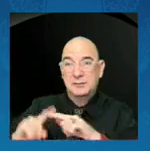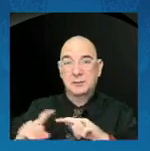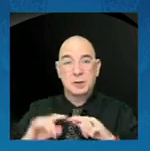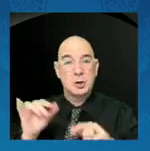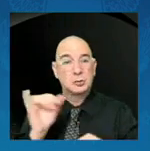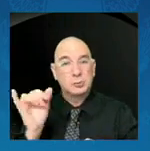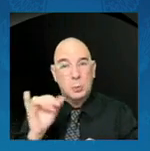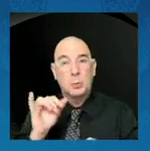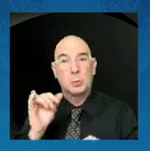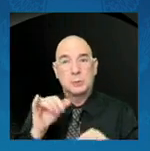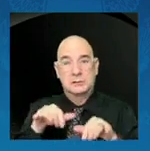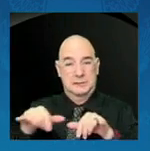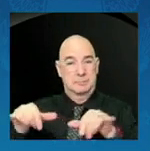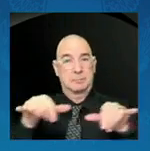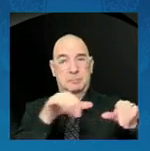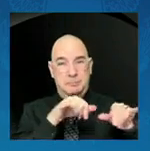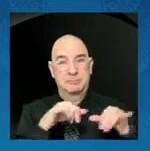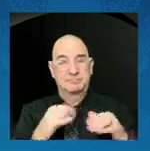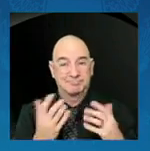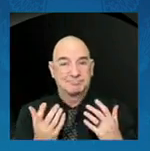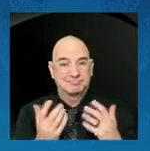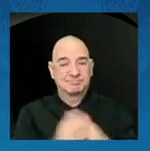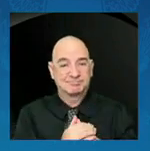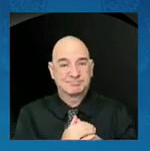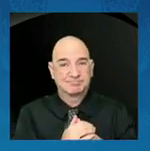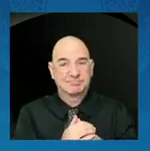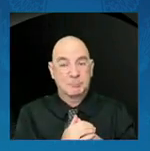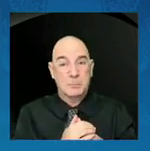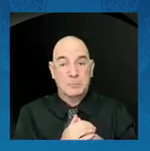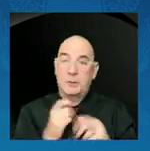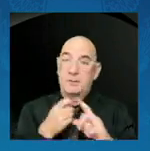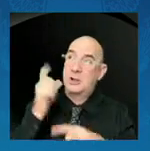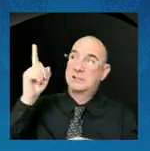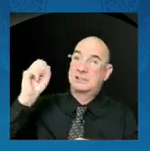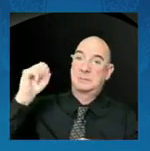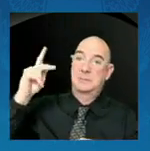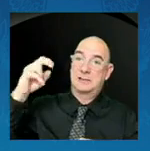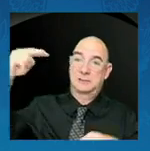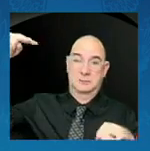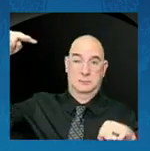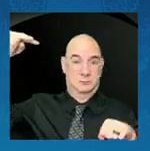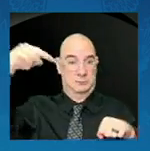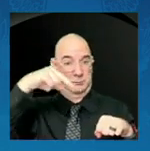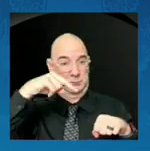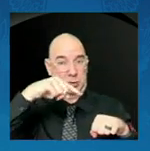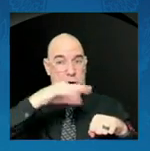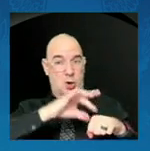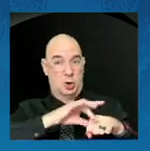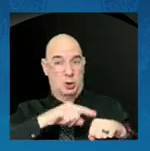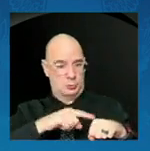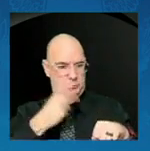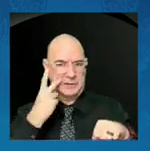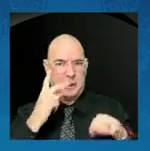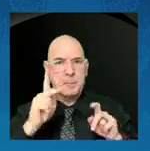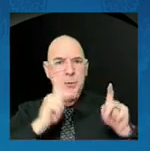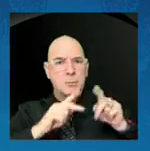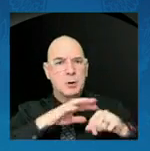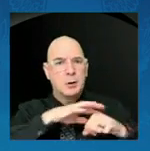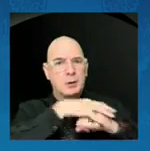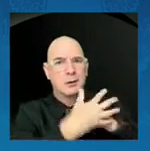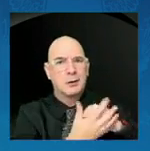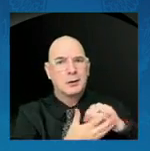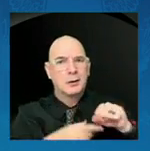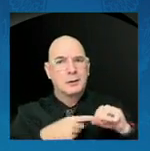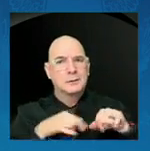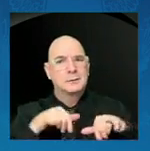From space. All of humanity. one. And through our work. In space. We have